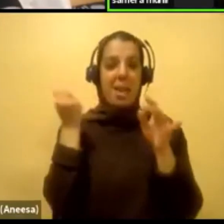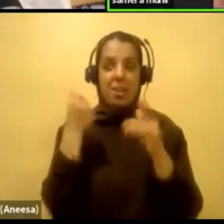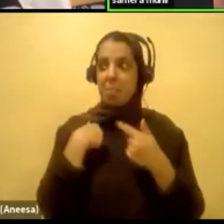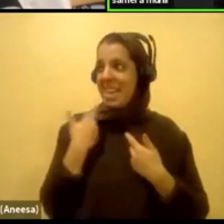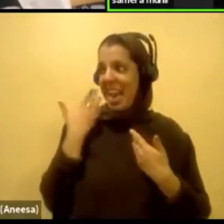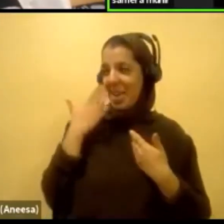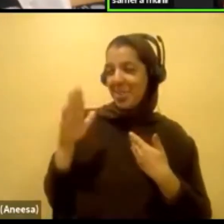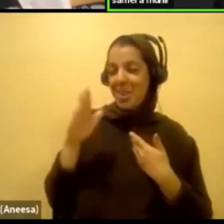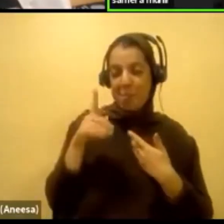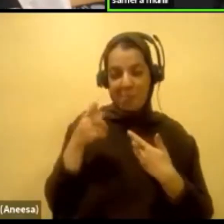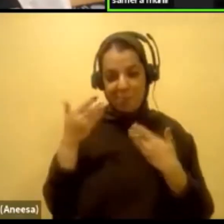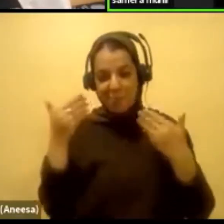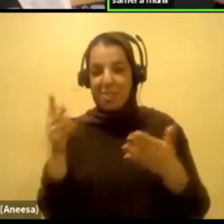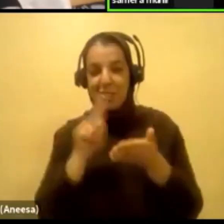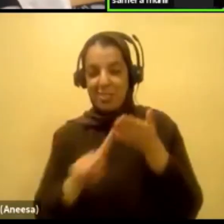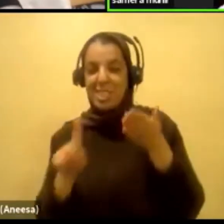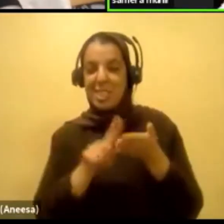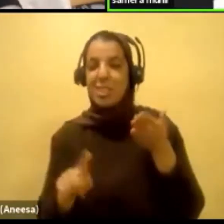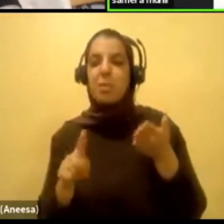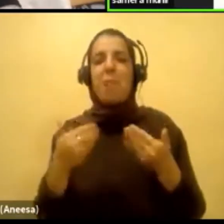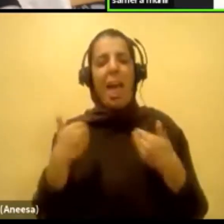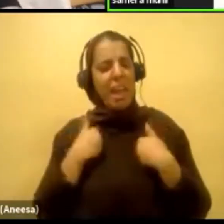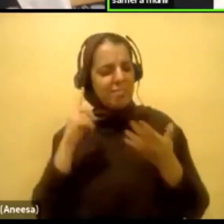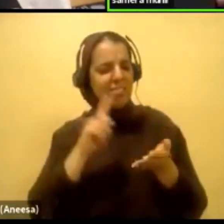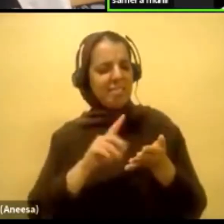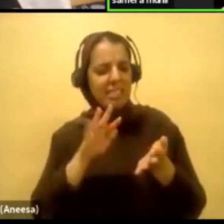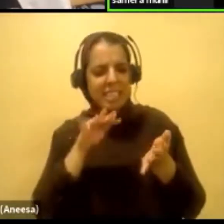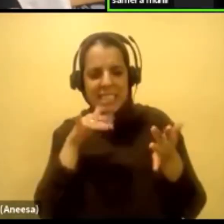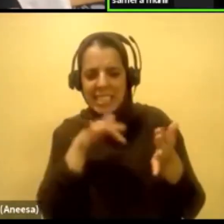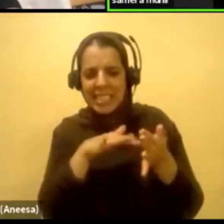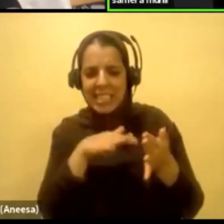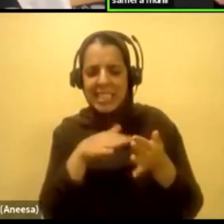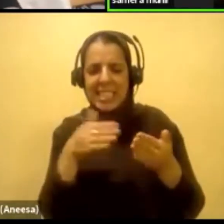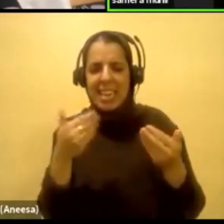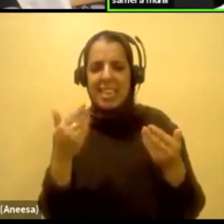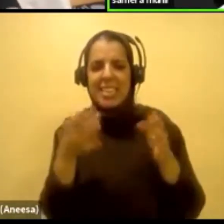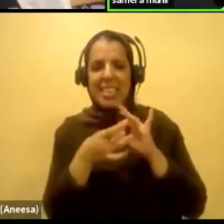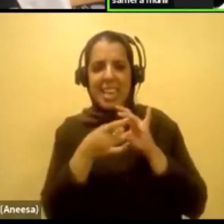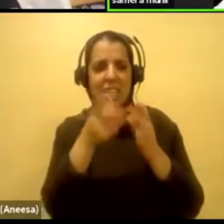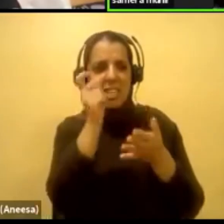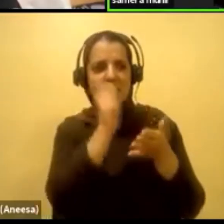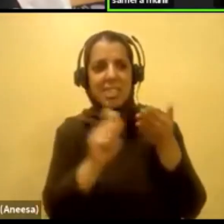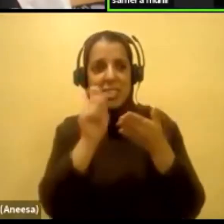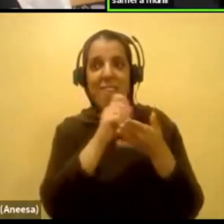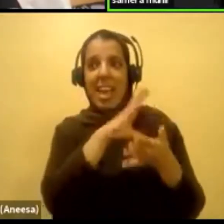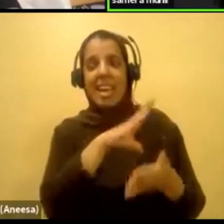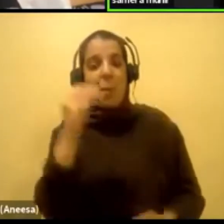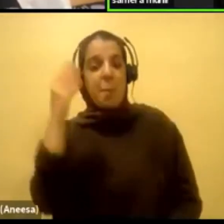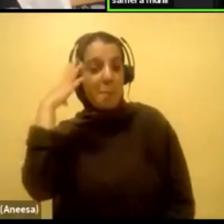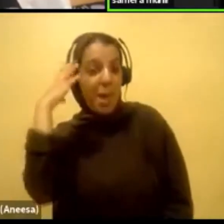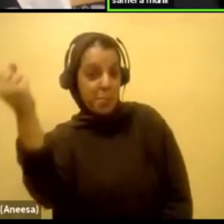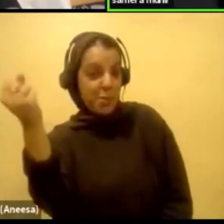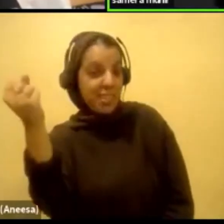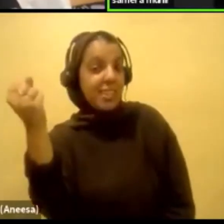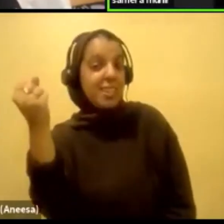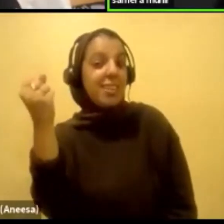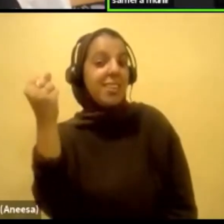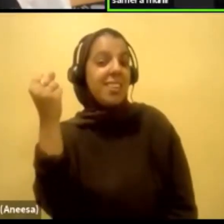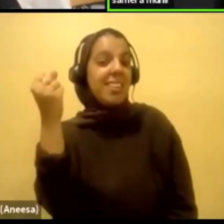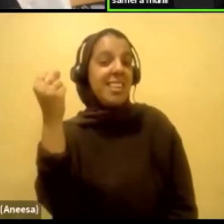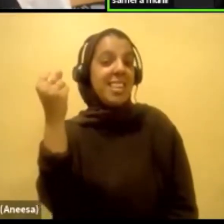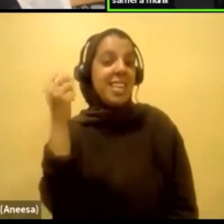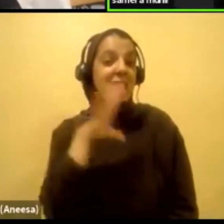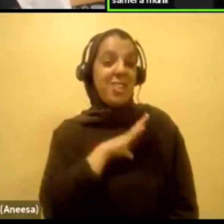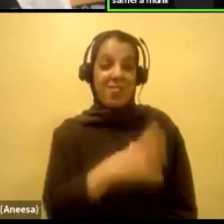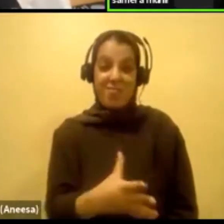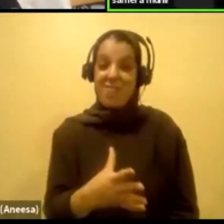something. I don't know, but there is, there is like a connection with memory and cursive writing. So it's fine